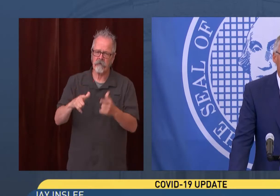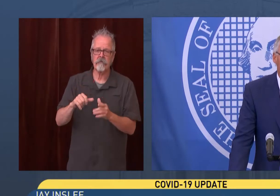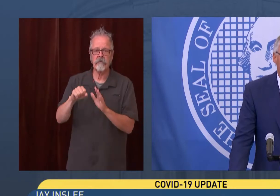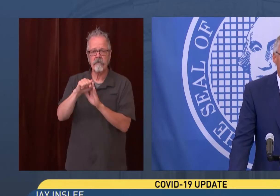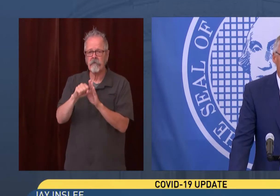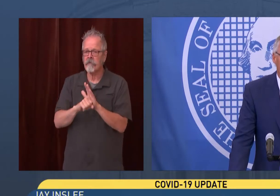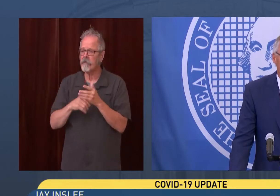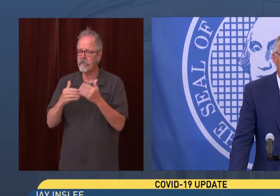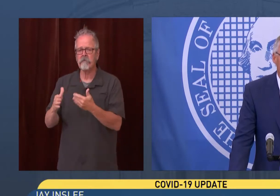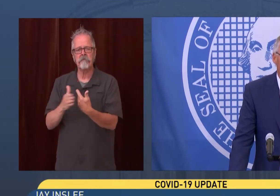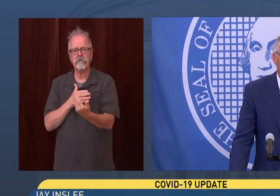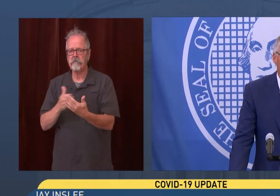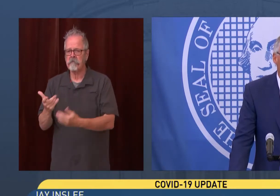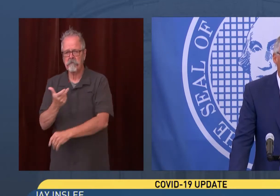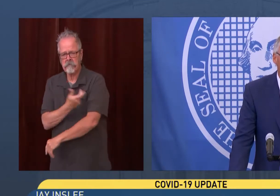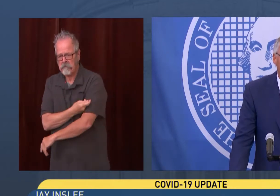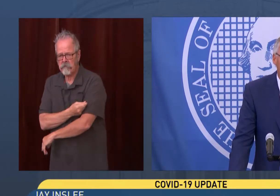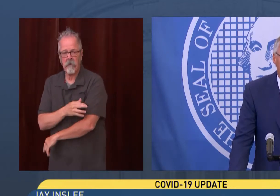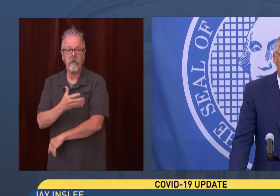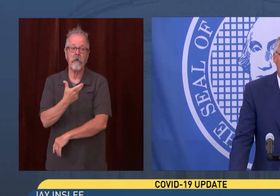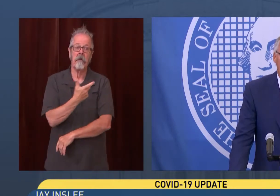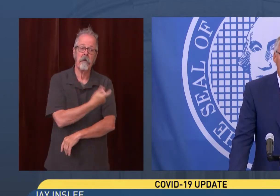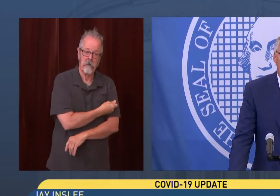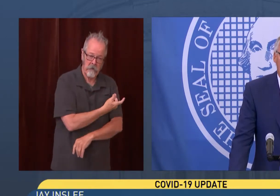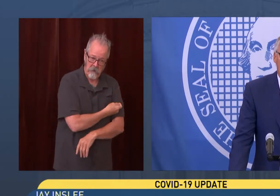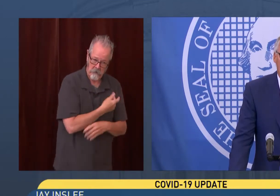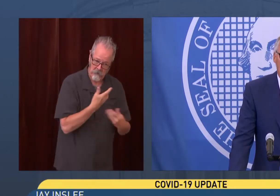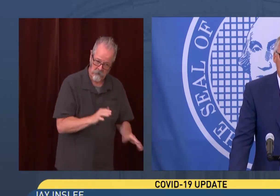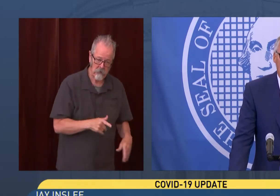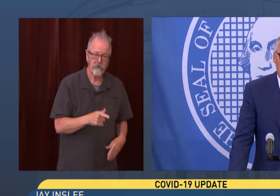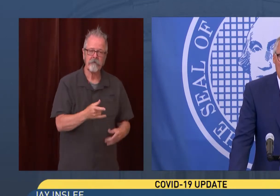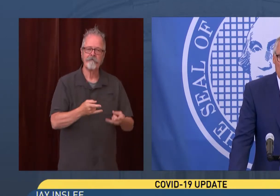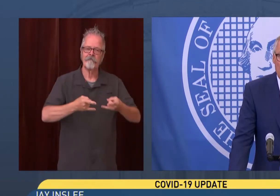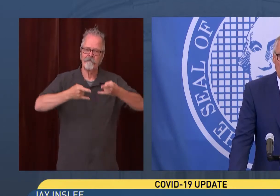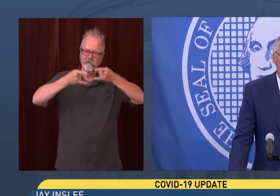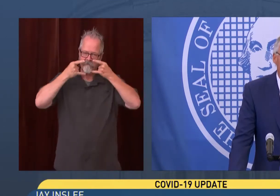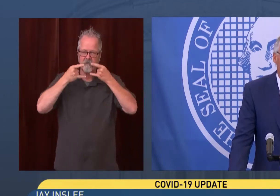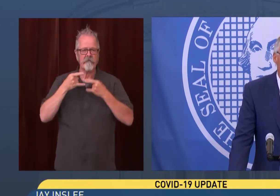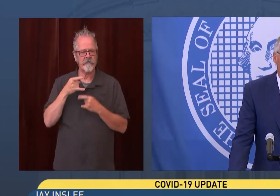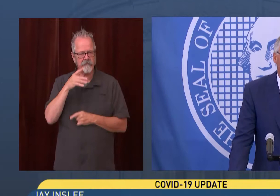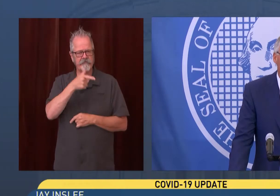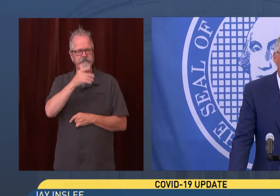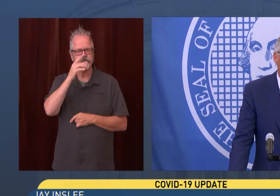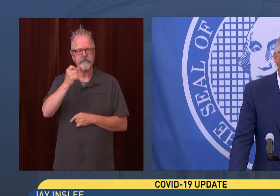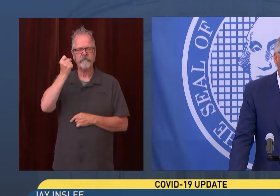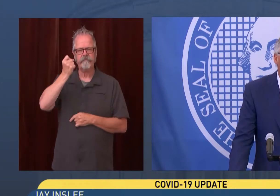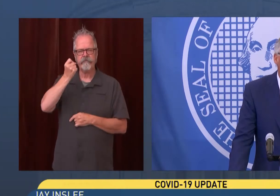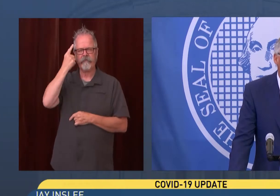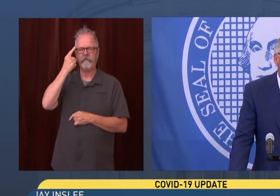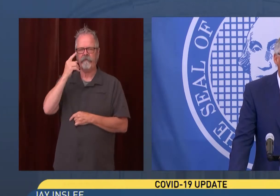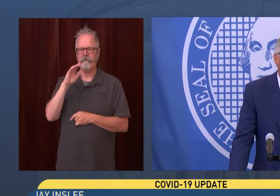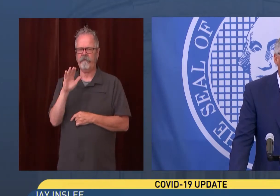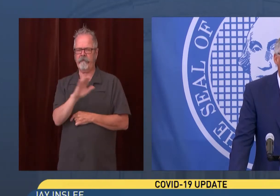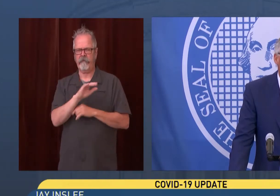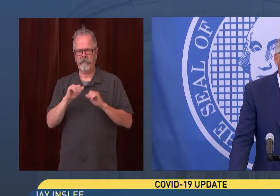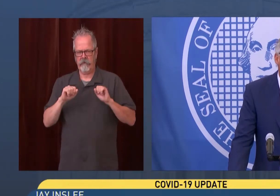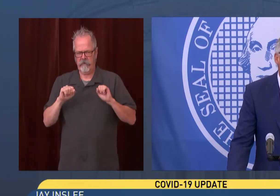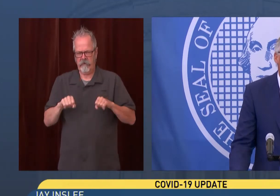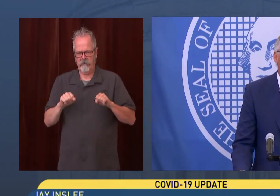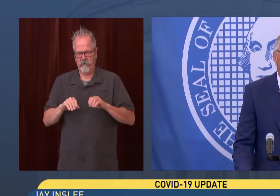their vaccination status and give thought to the type of conditions when you are indoors